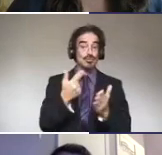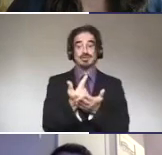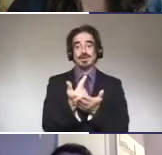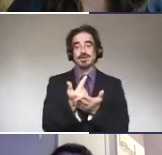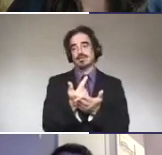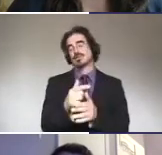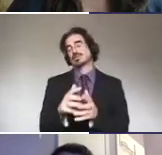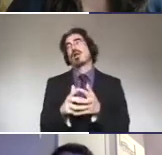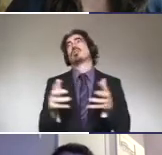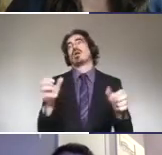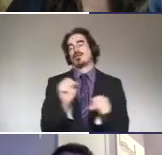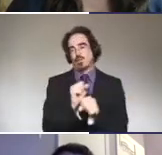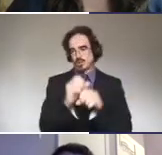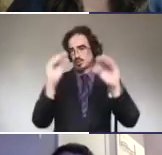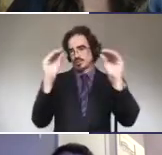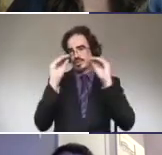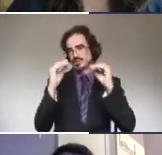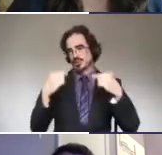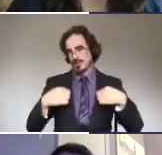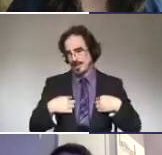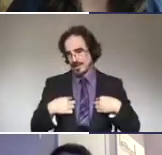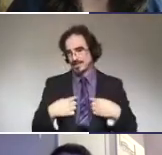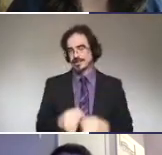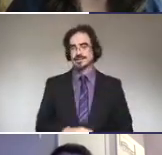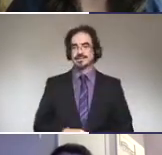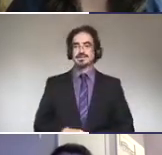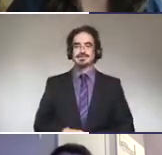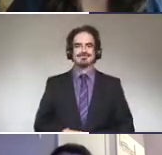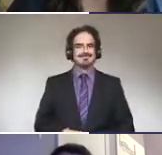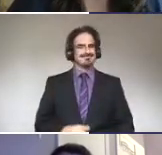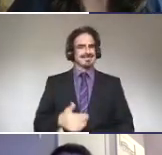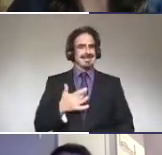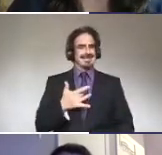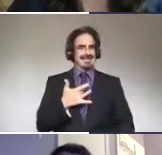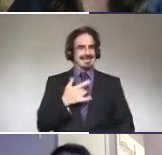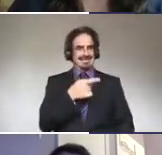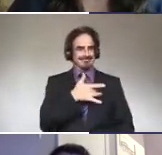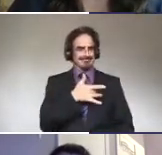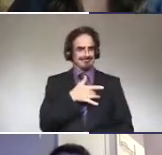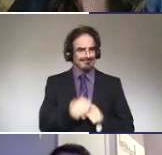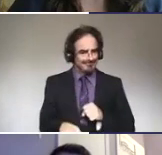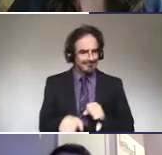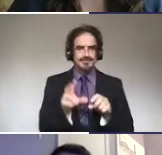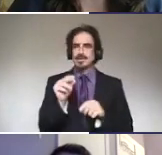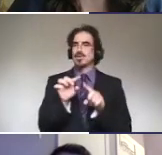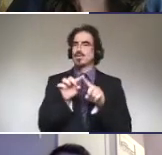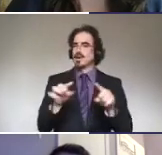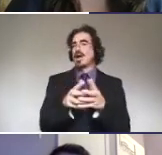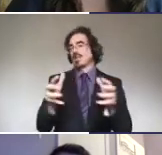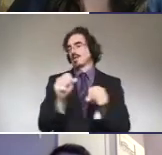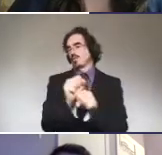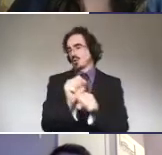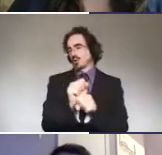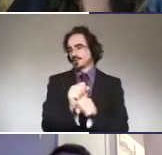work to teach me. And I didn't get the sense he regretted it, but it was a lot of work. And that comes into the